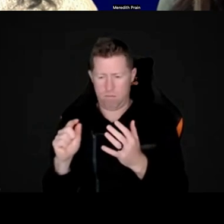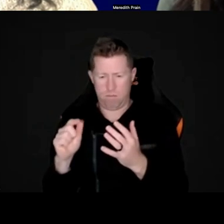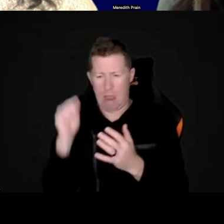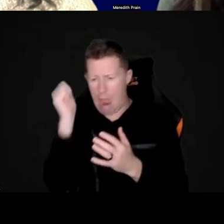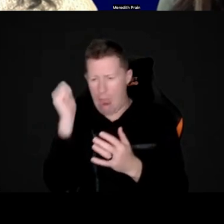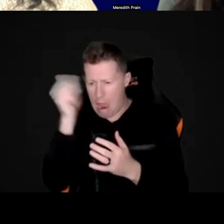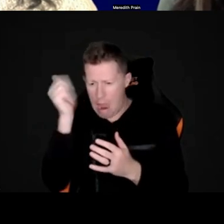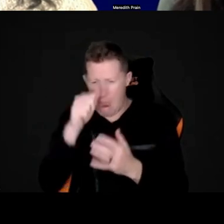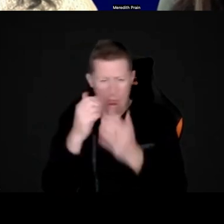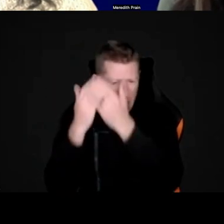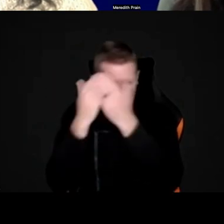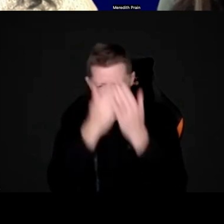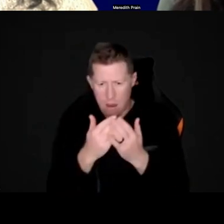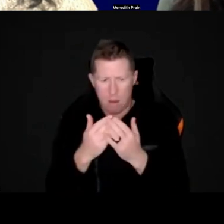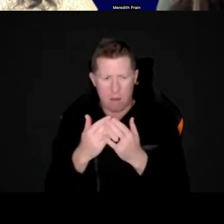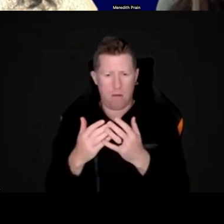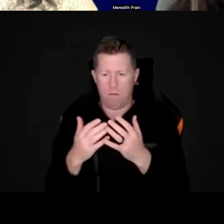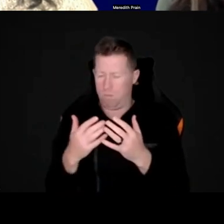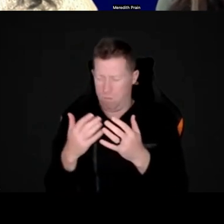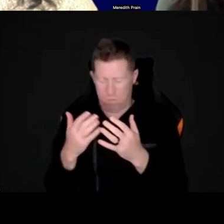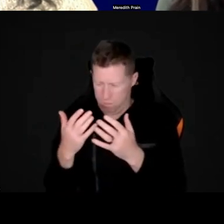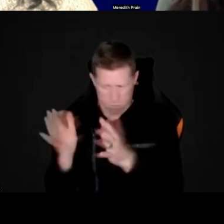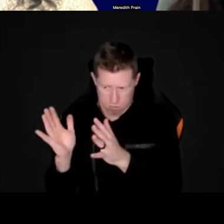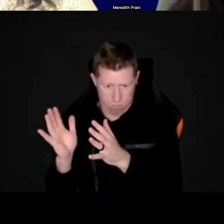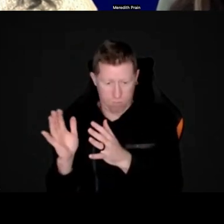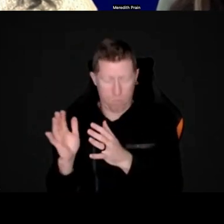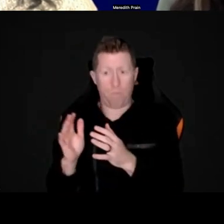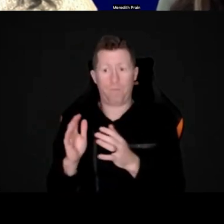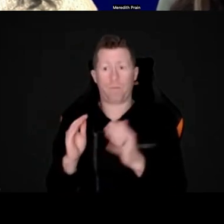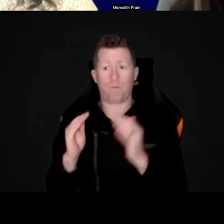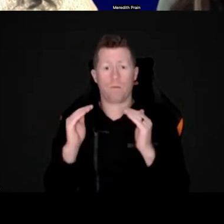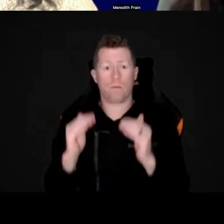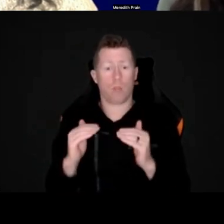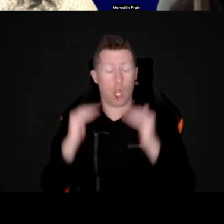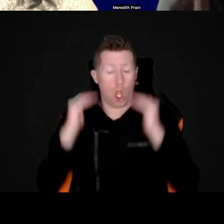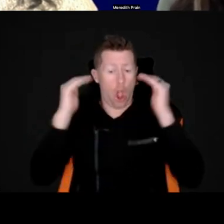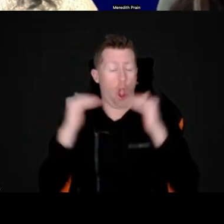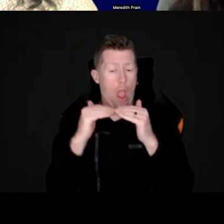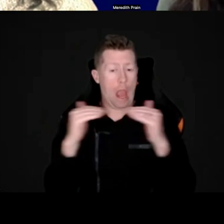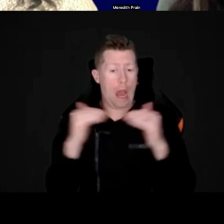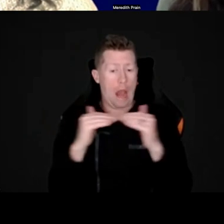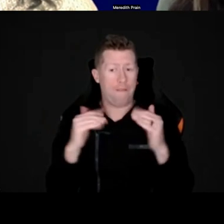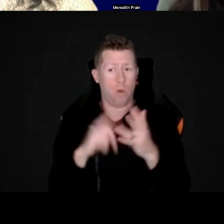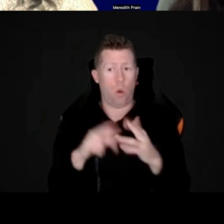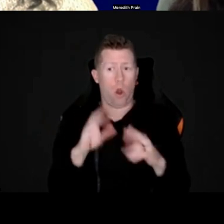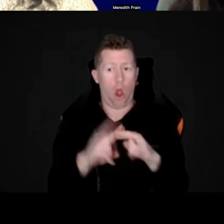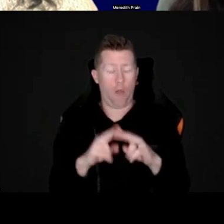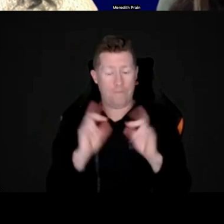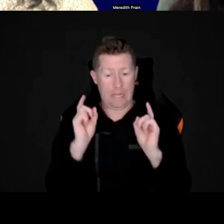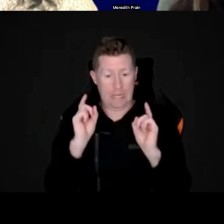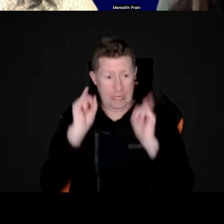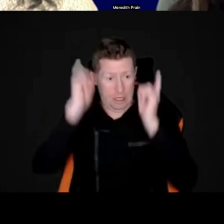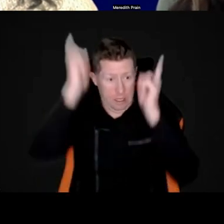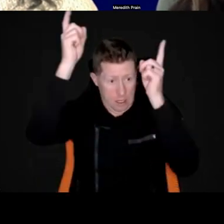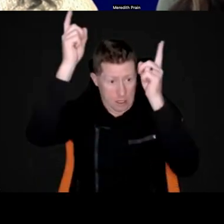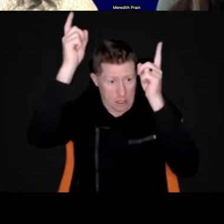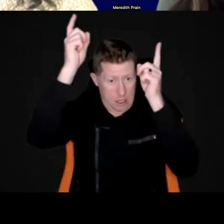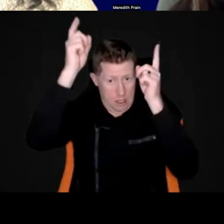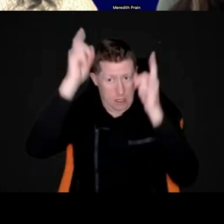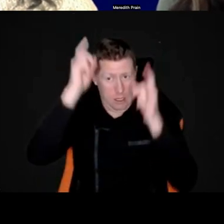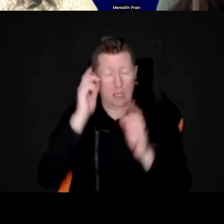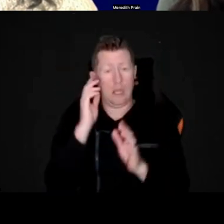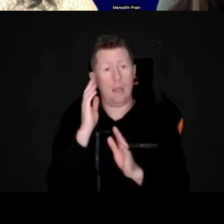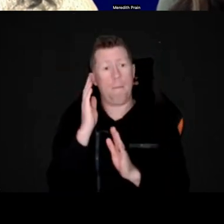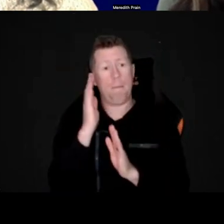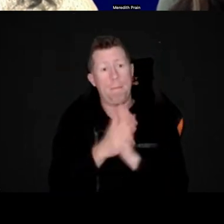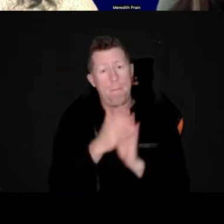um, struggles and has high levels of anxiety, would